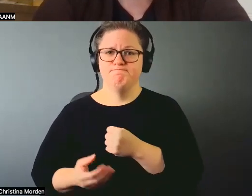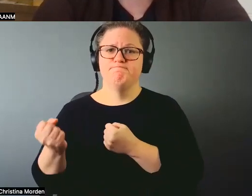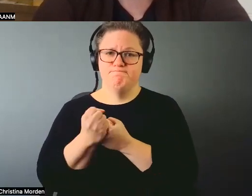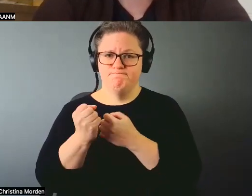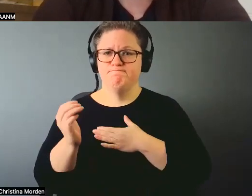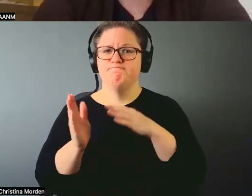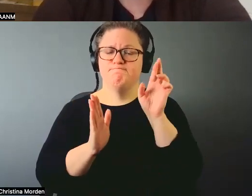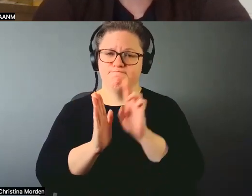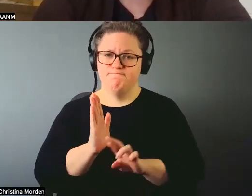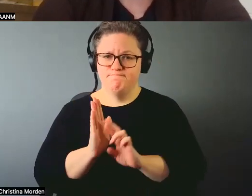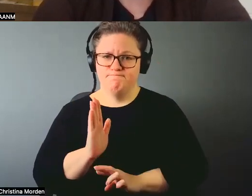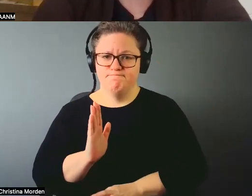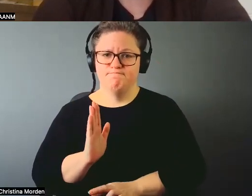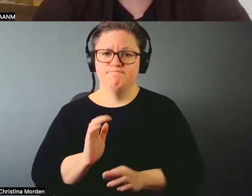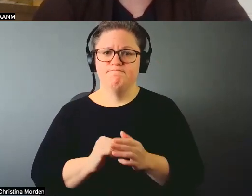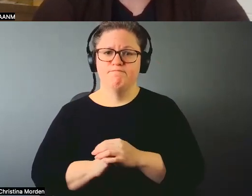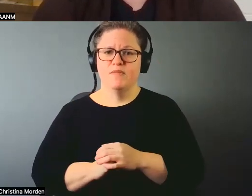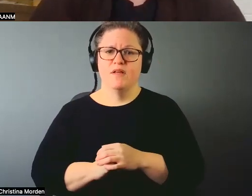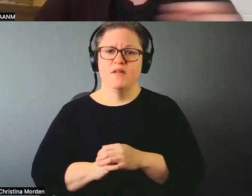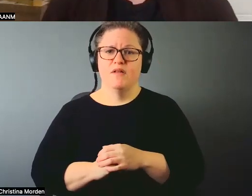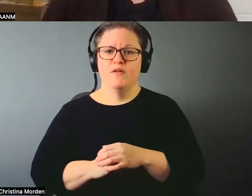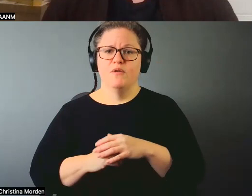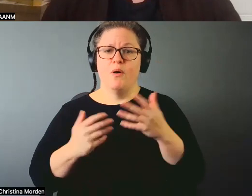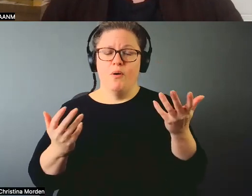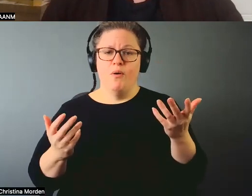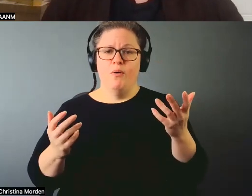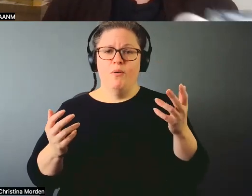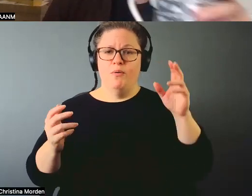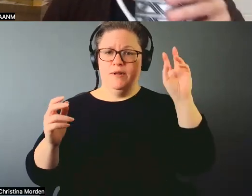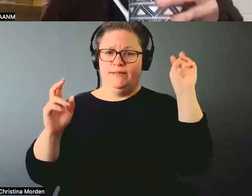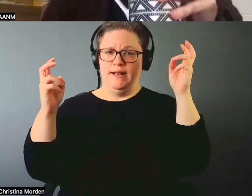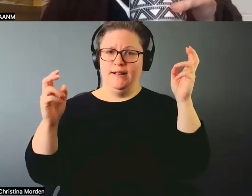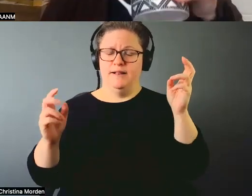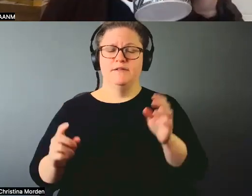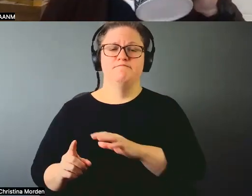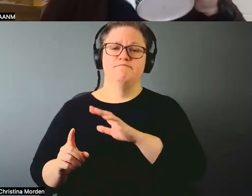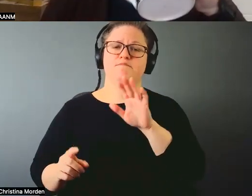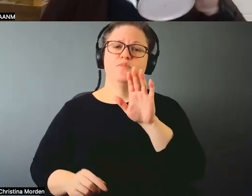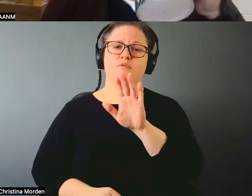I did. So, the title is Her Voice, The Waves Like Silk.